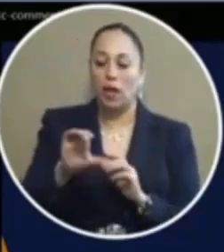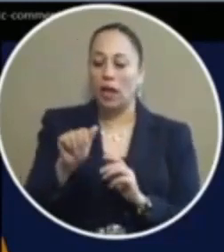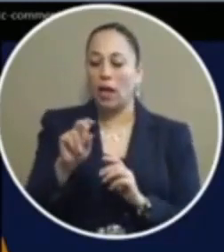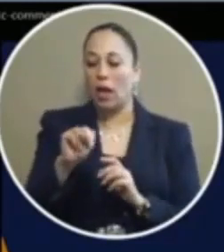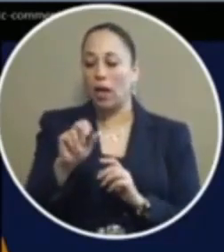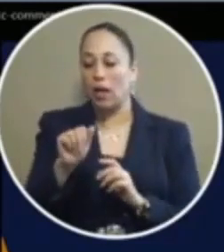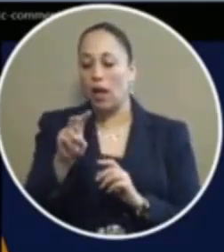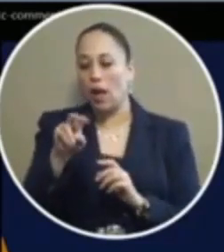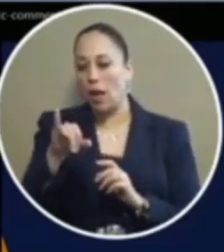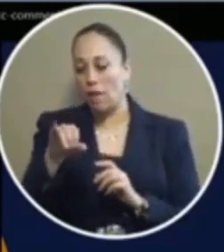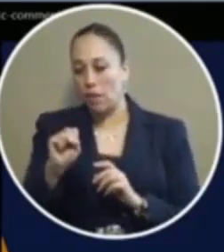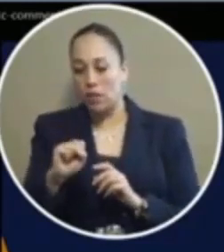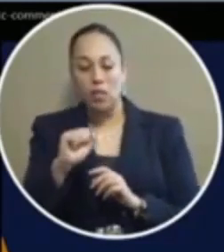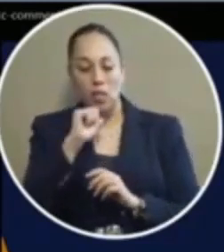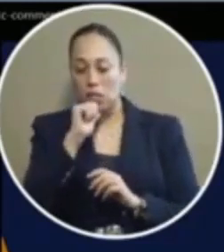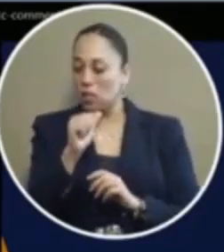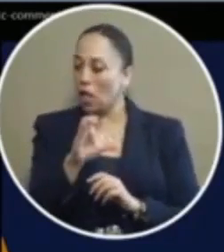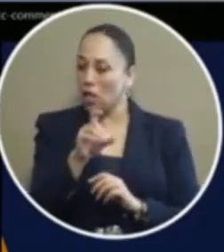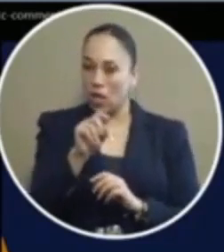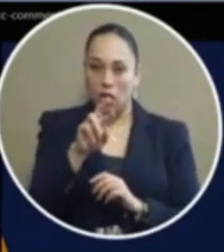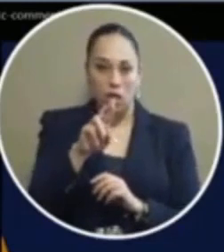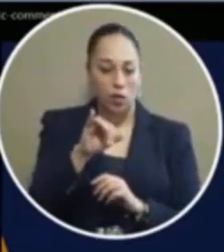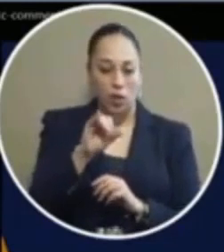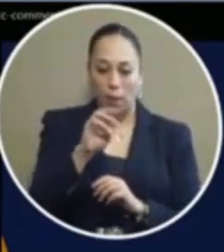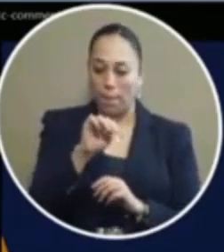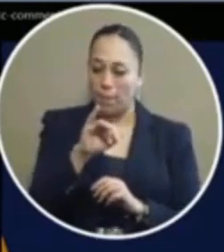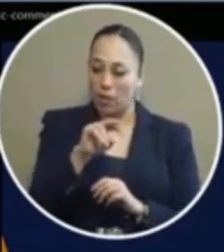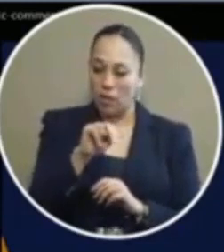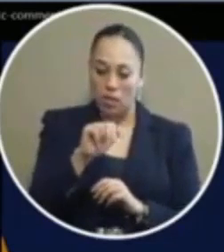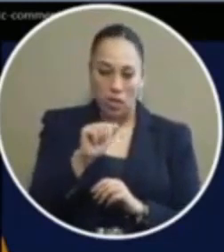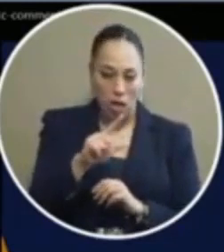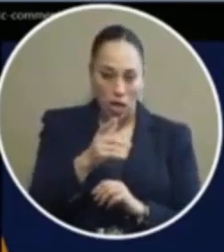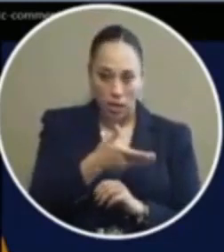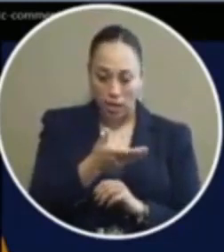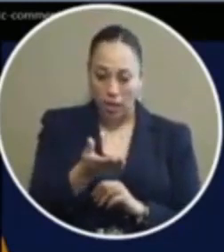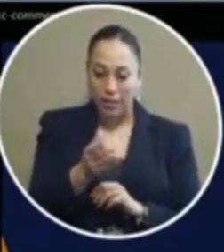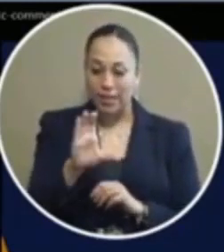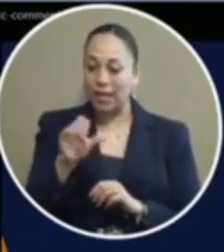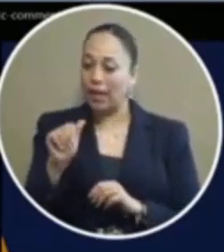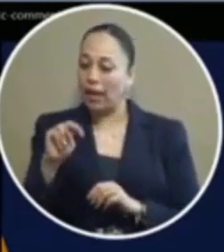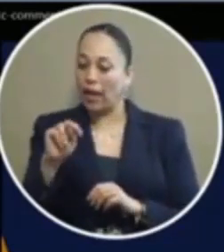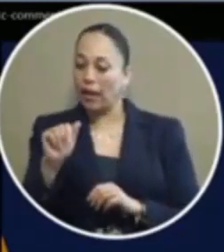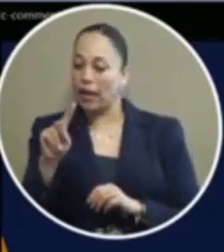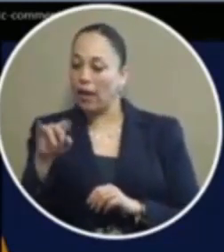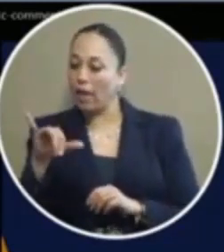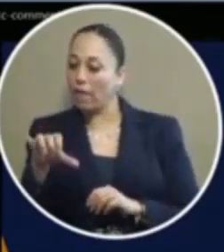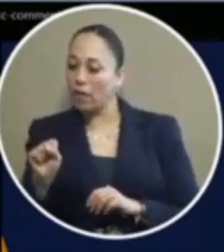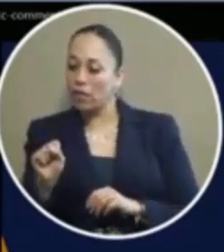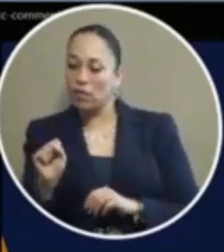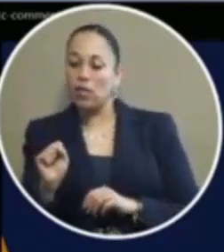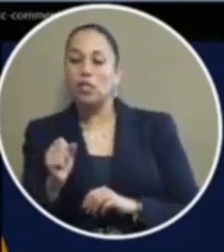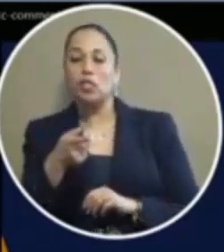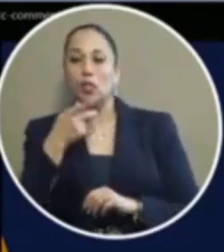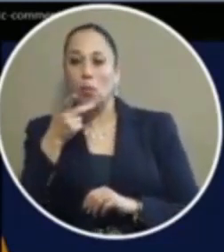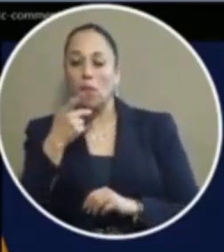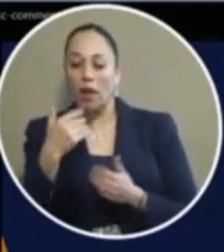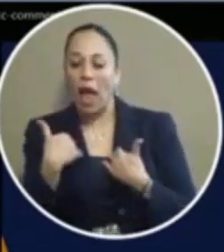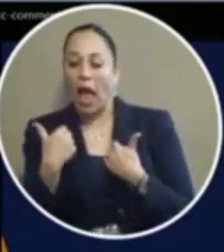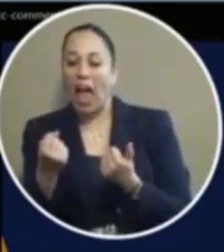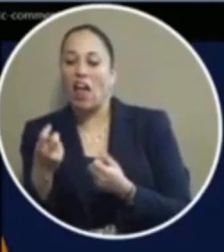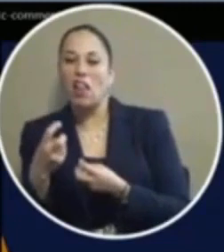is not a criminal justice issue cannabis is a public health issue